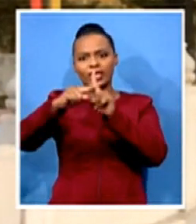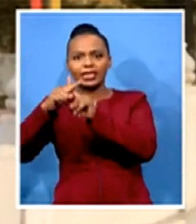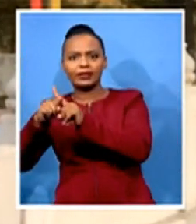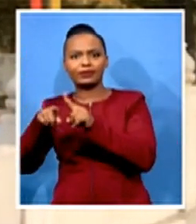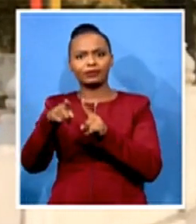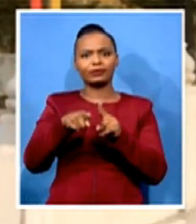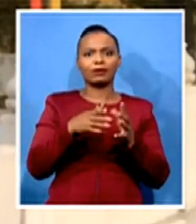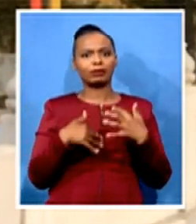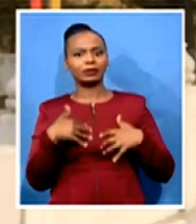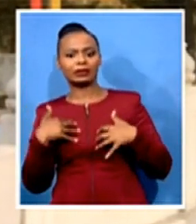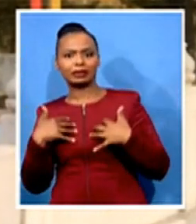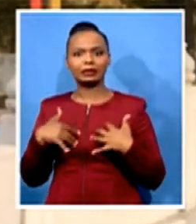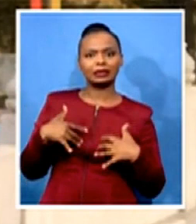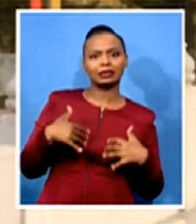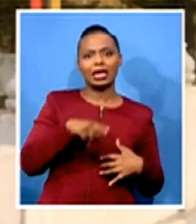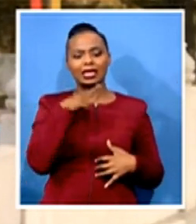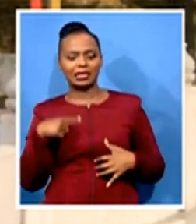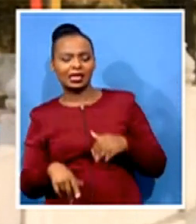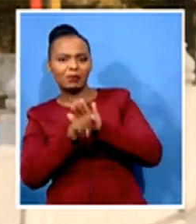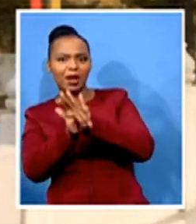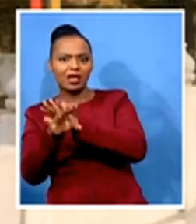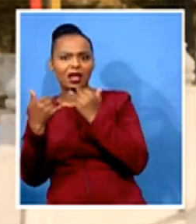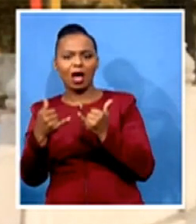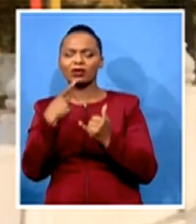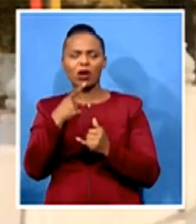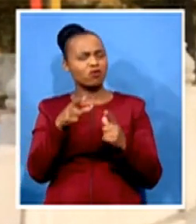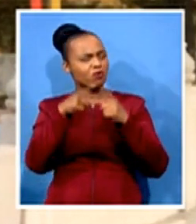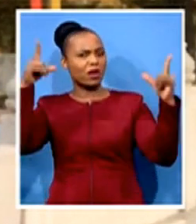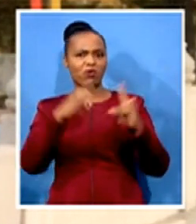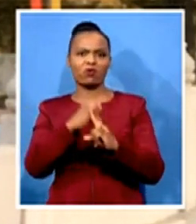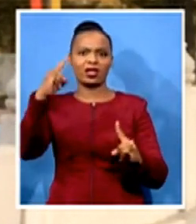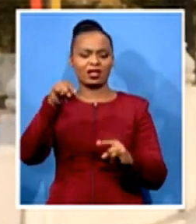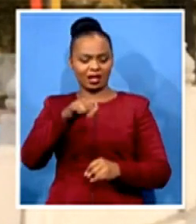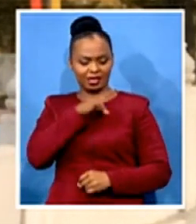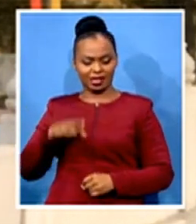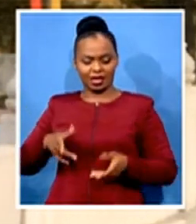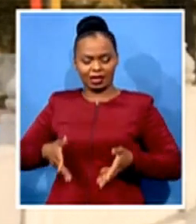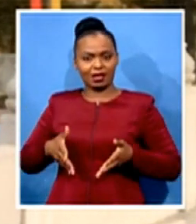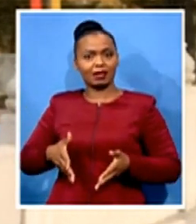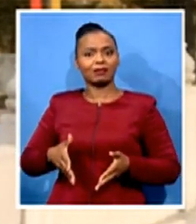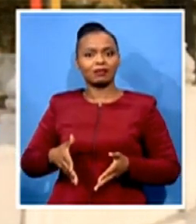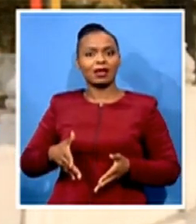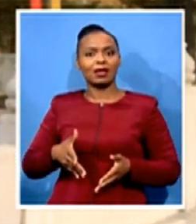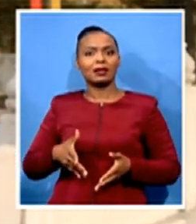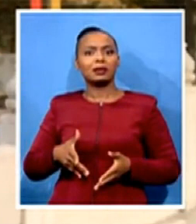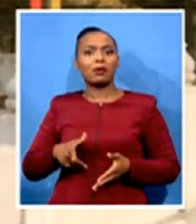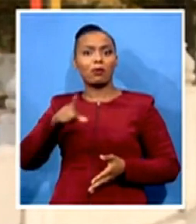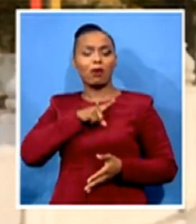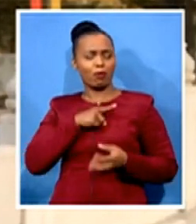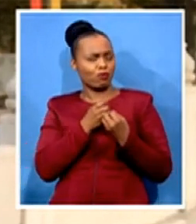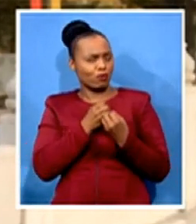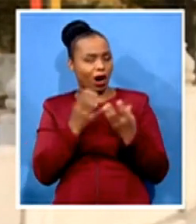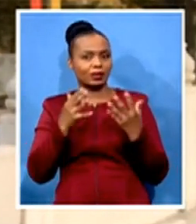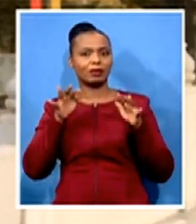portraying this as a big win for China, as you can probably imagine. A lot of people really welcome the possibility of more stable